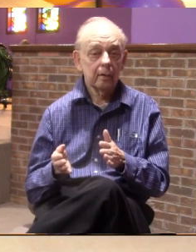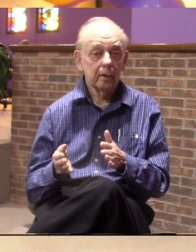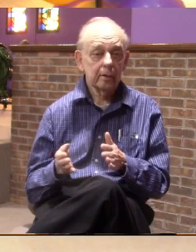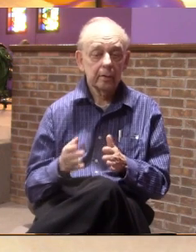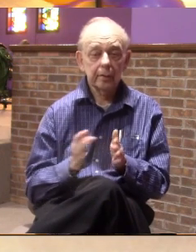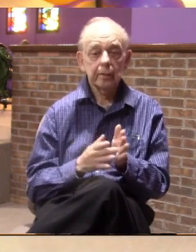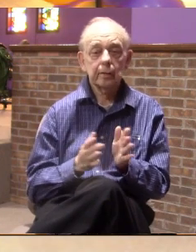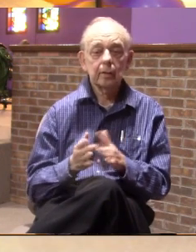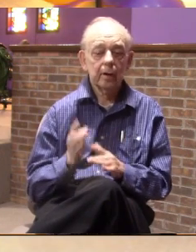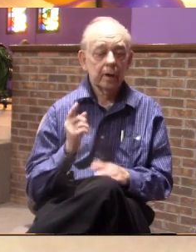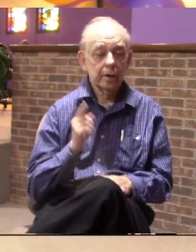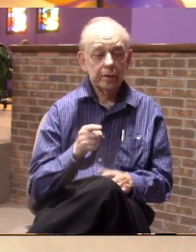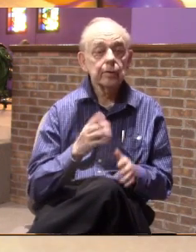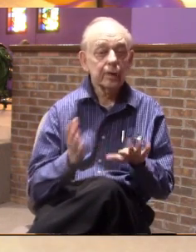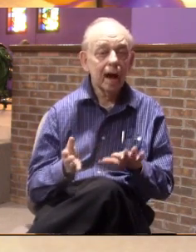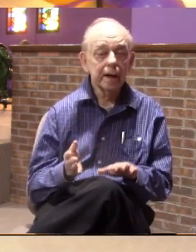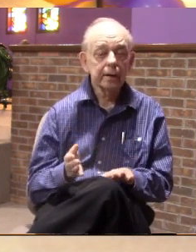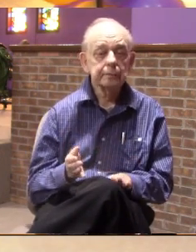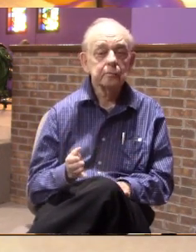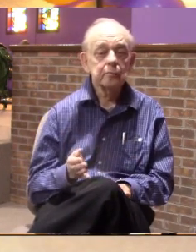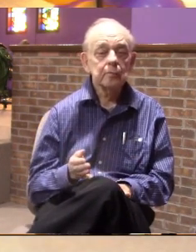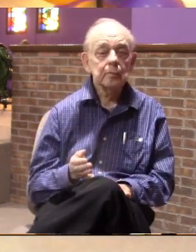Jesus, you're dying.